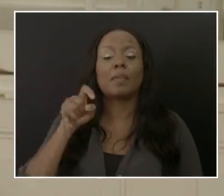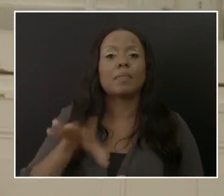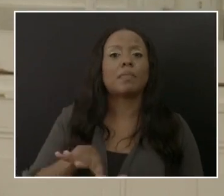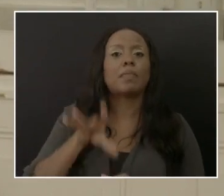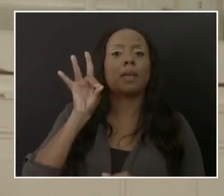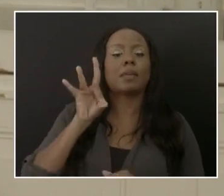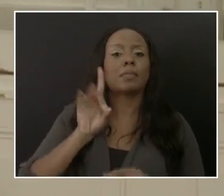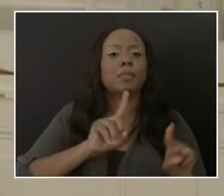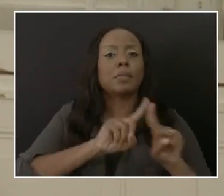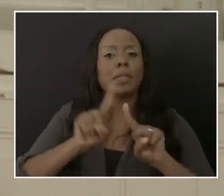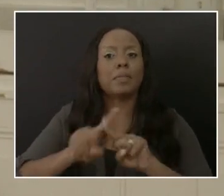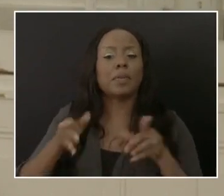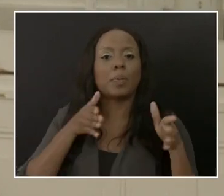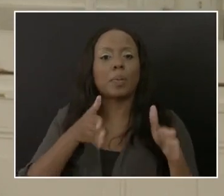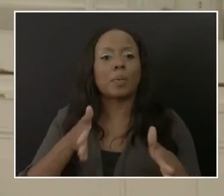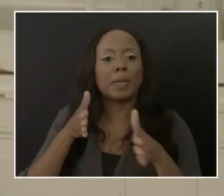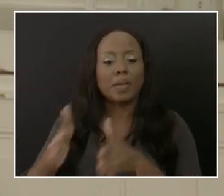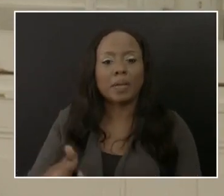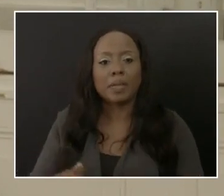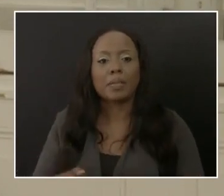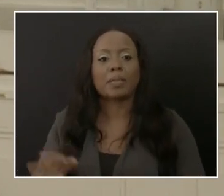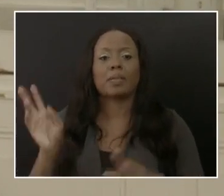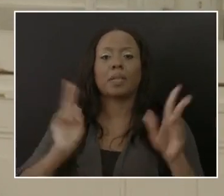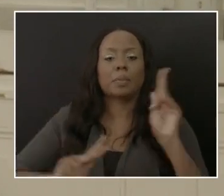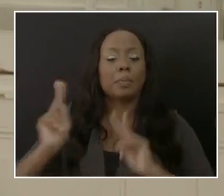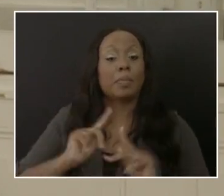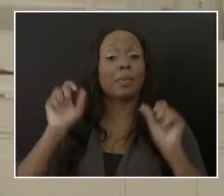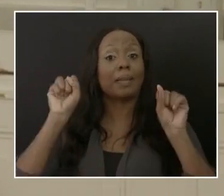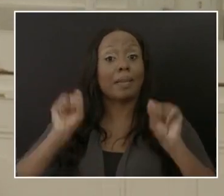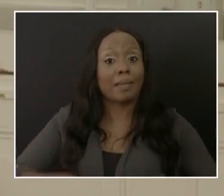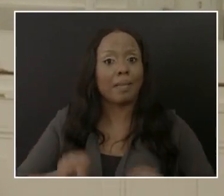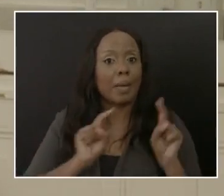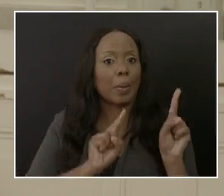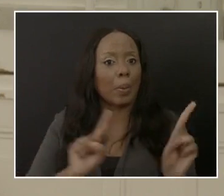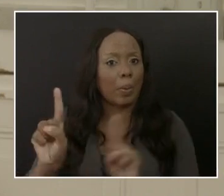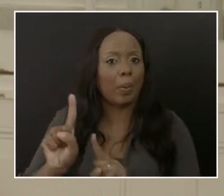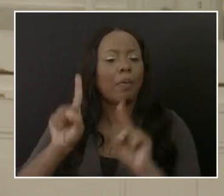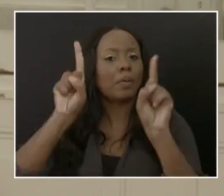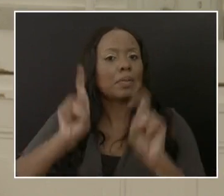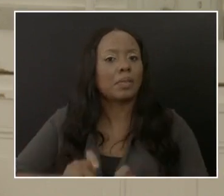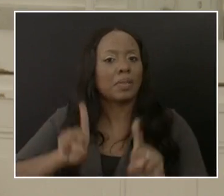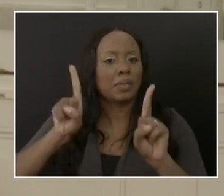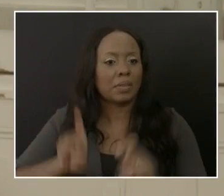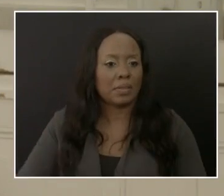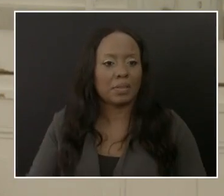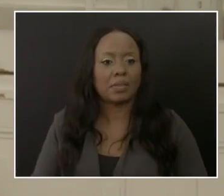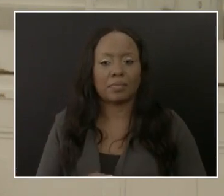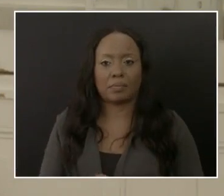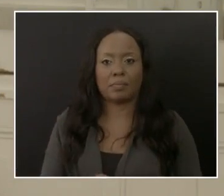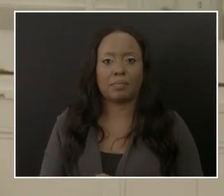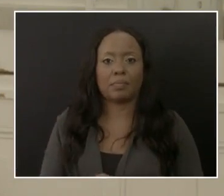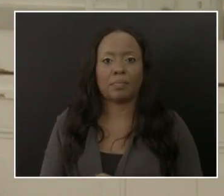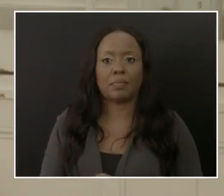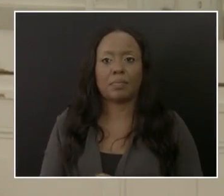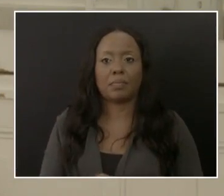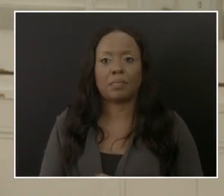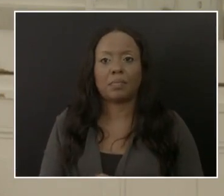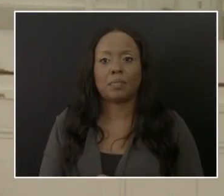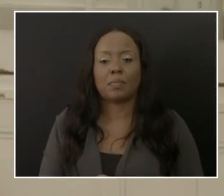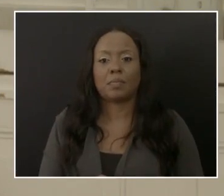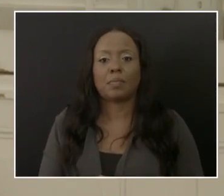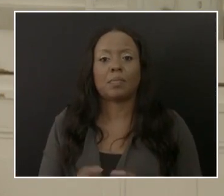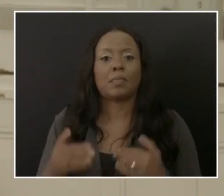sure that testing is offered to the population. We have increased, we have a new testing